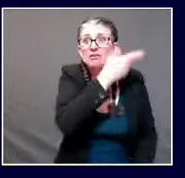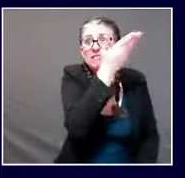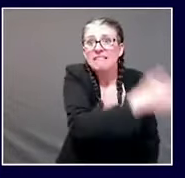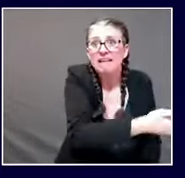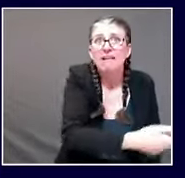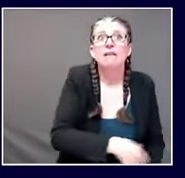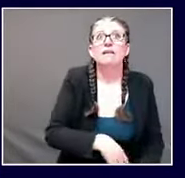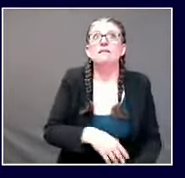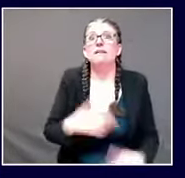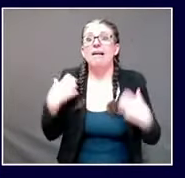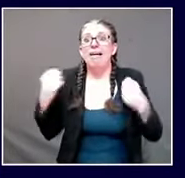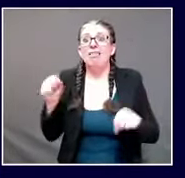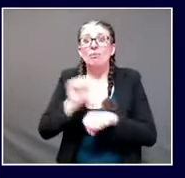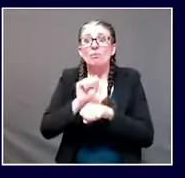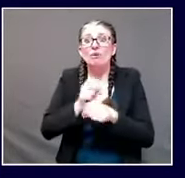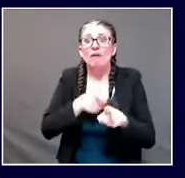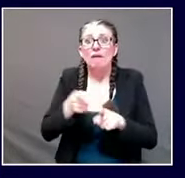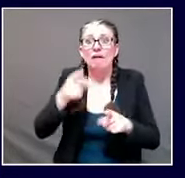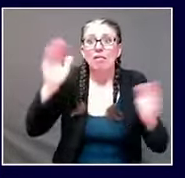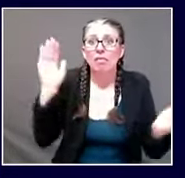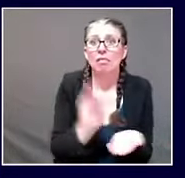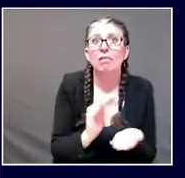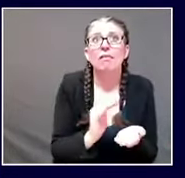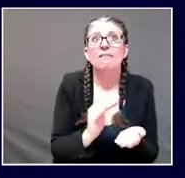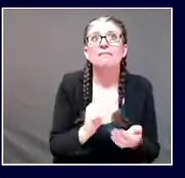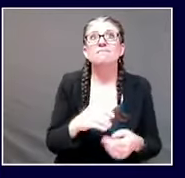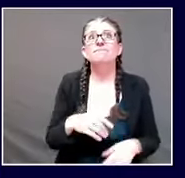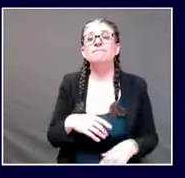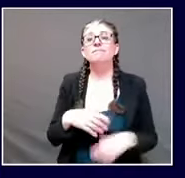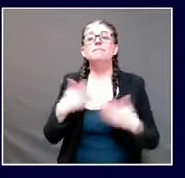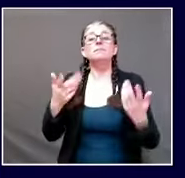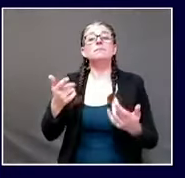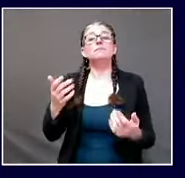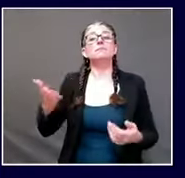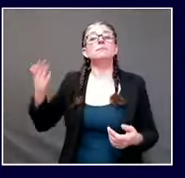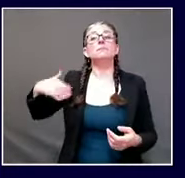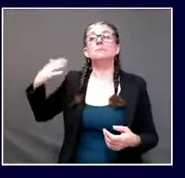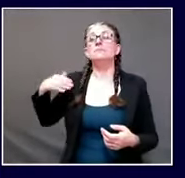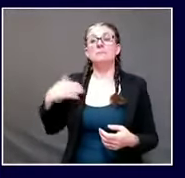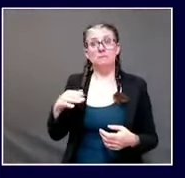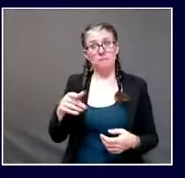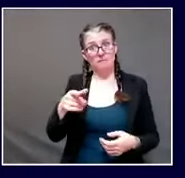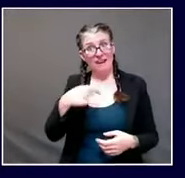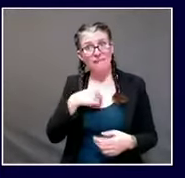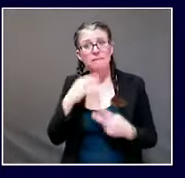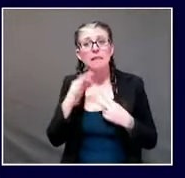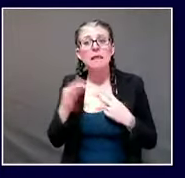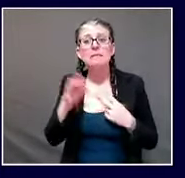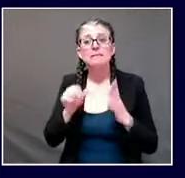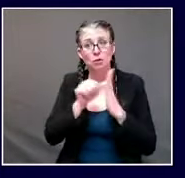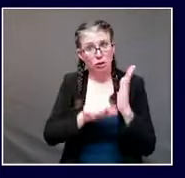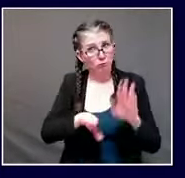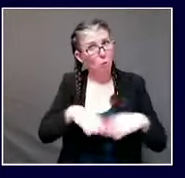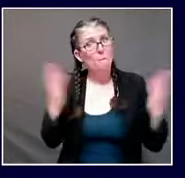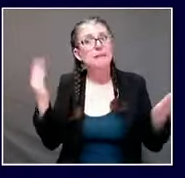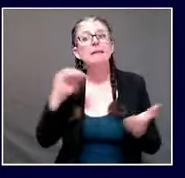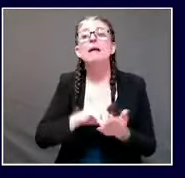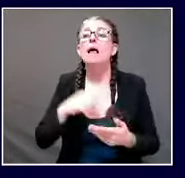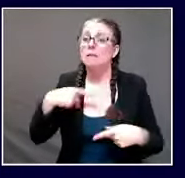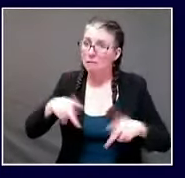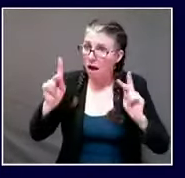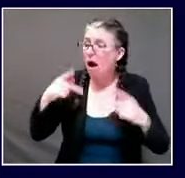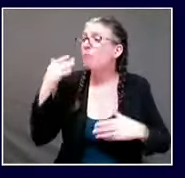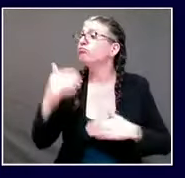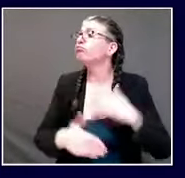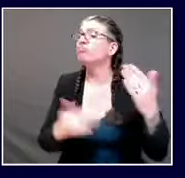communities the things that we depend upon so much every day so those are things i want to make sure we keep in mind i